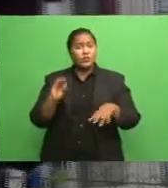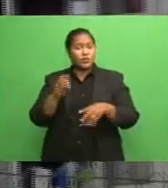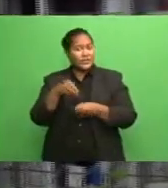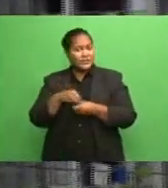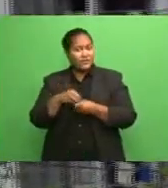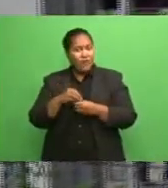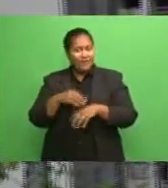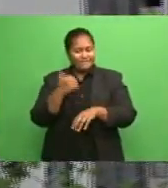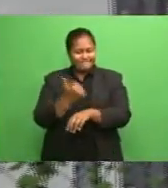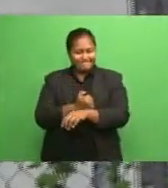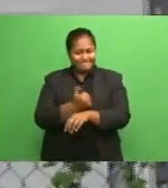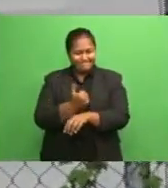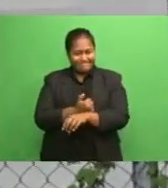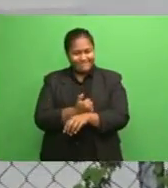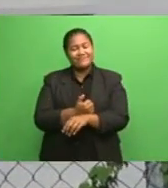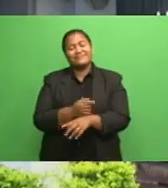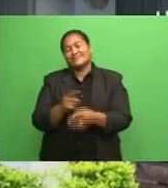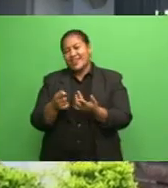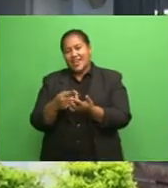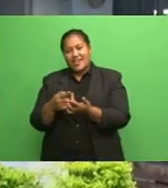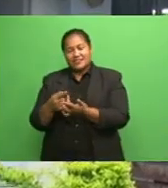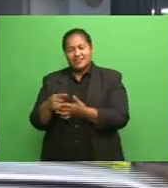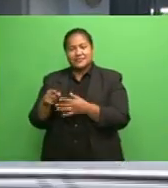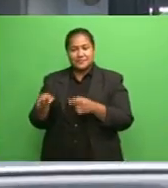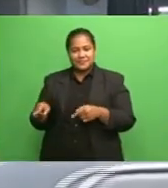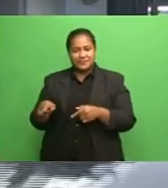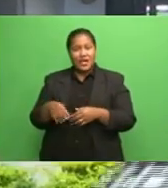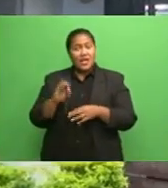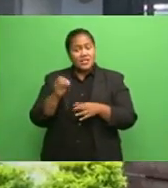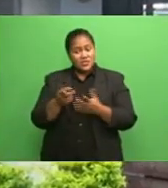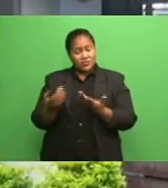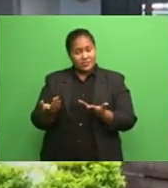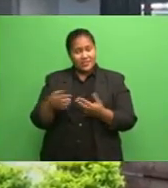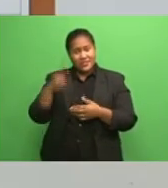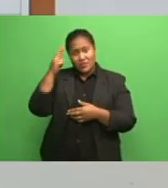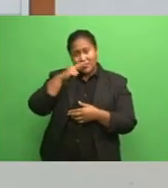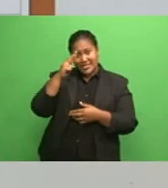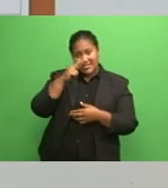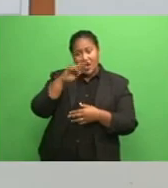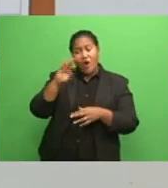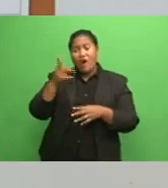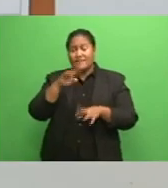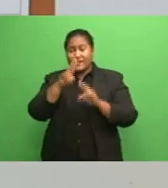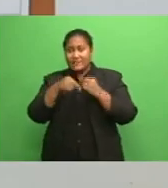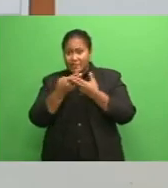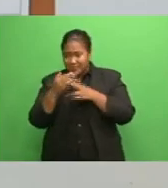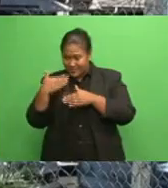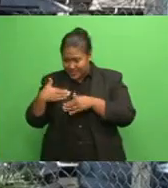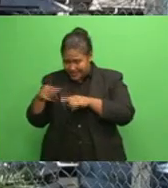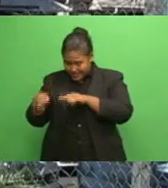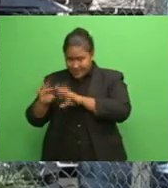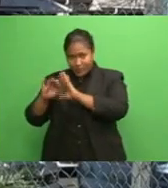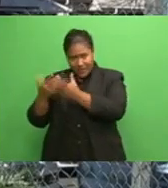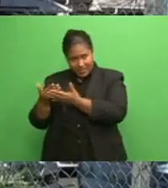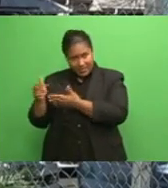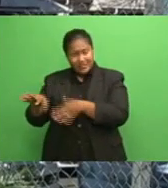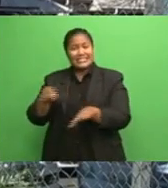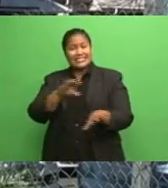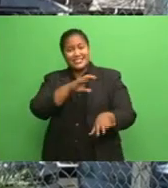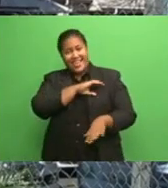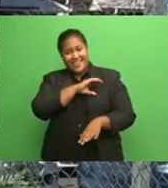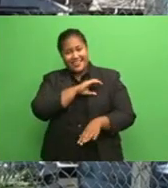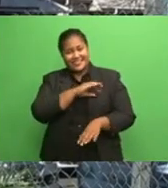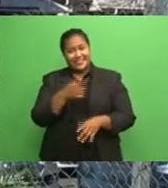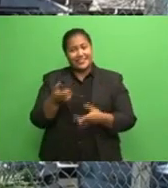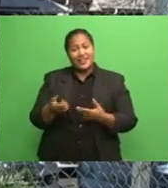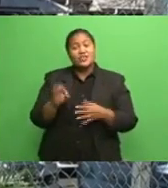drugs and what not, the rest of the family who live in their flat, they are scared. The acting GM